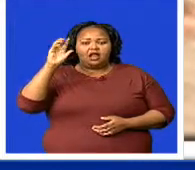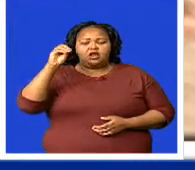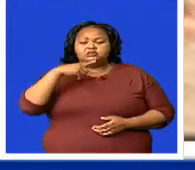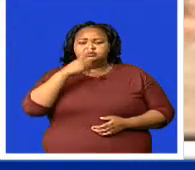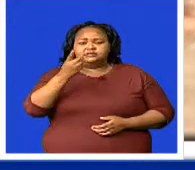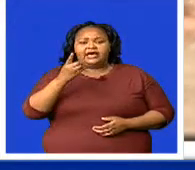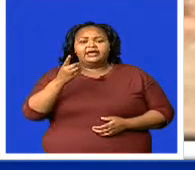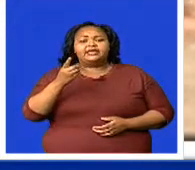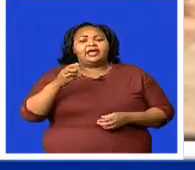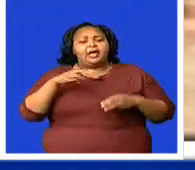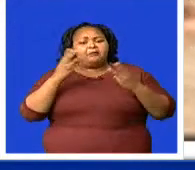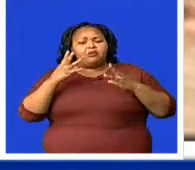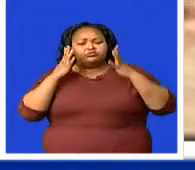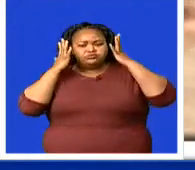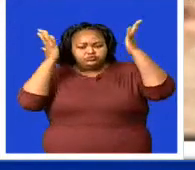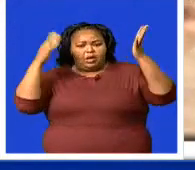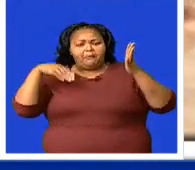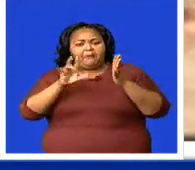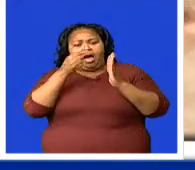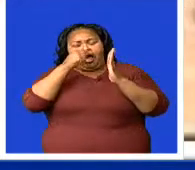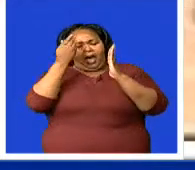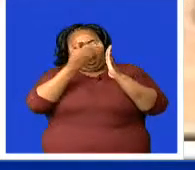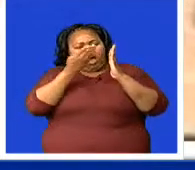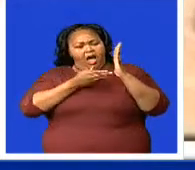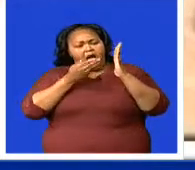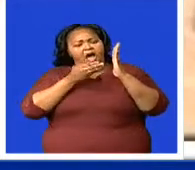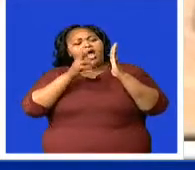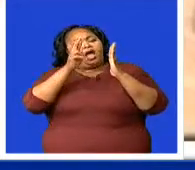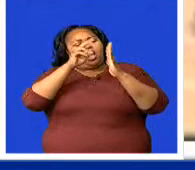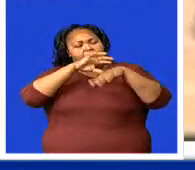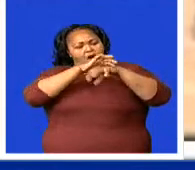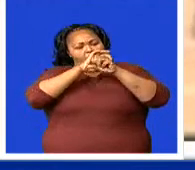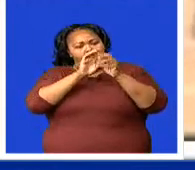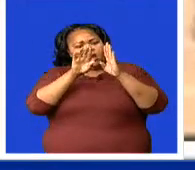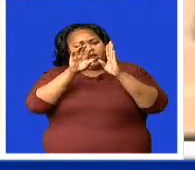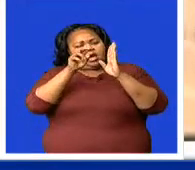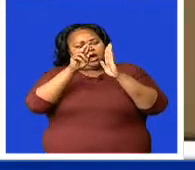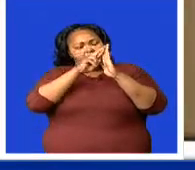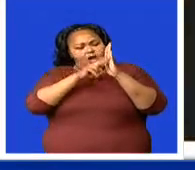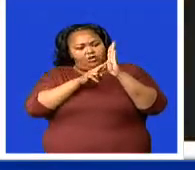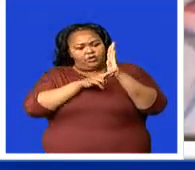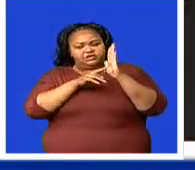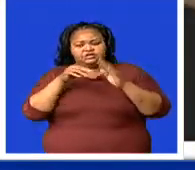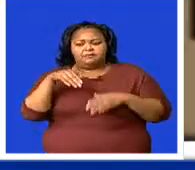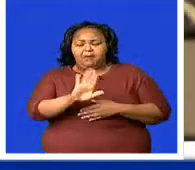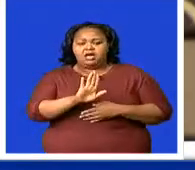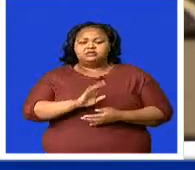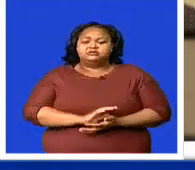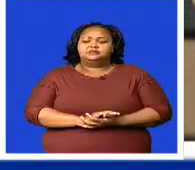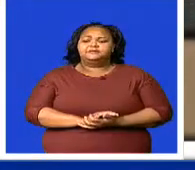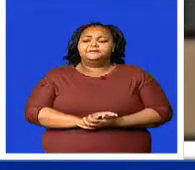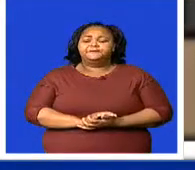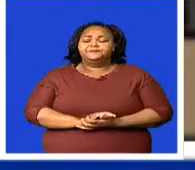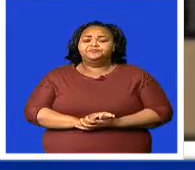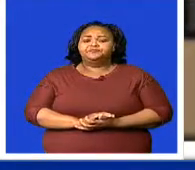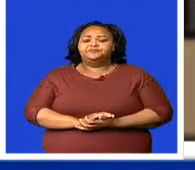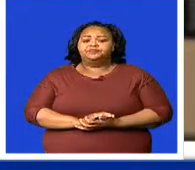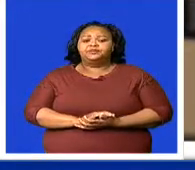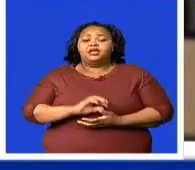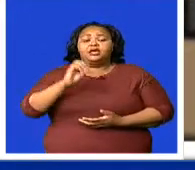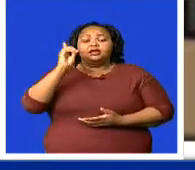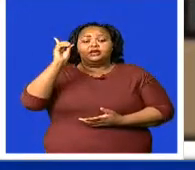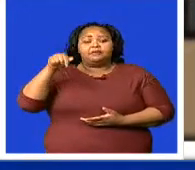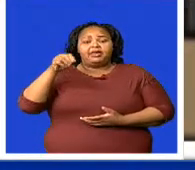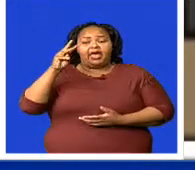Soadi should continue to adhere to the COVID-19 regulations. The Deputy Prime Minister has